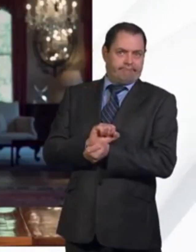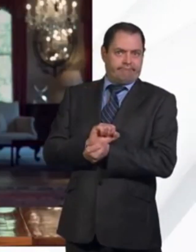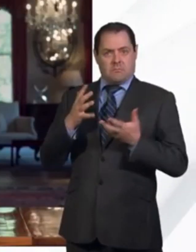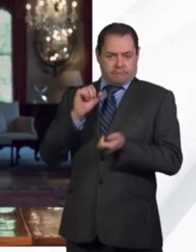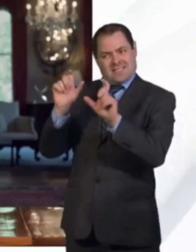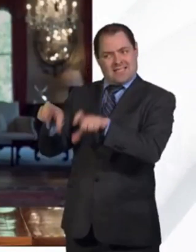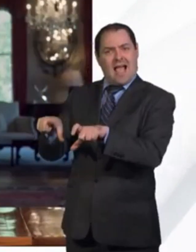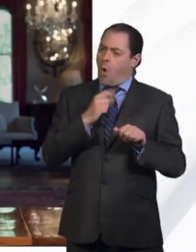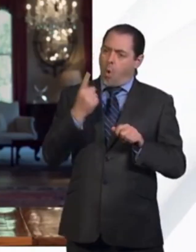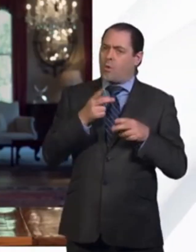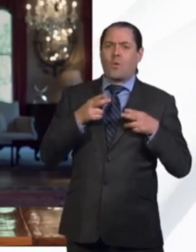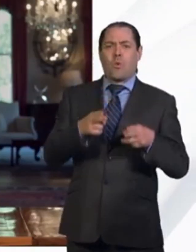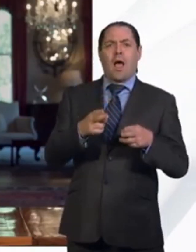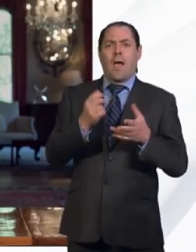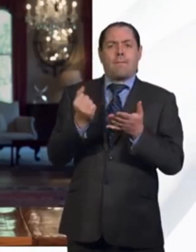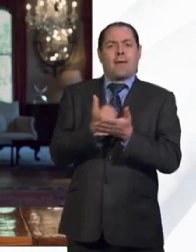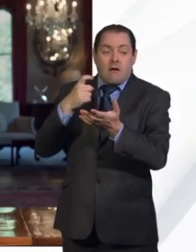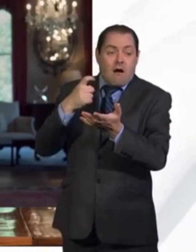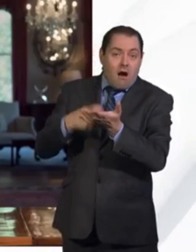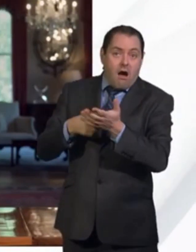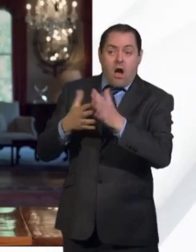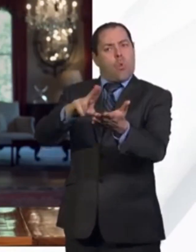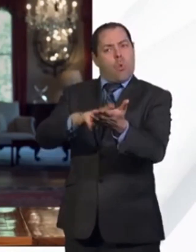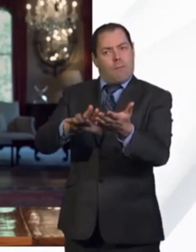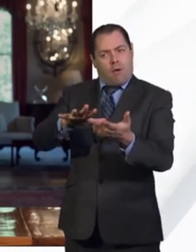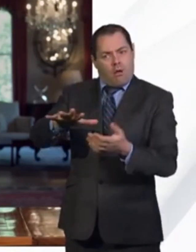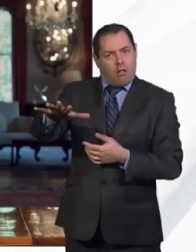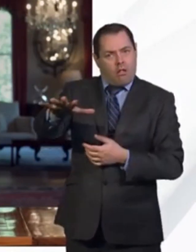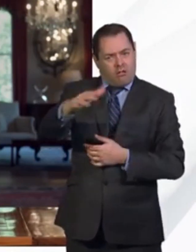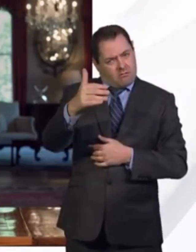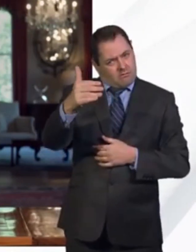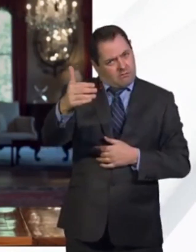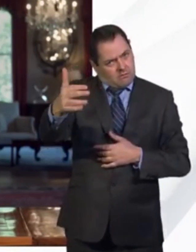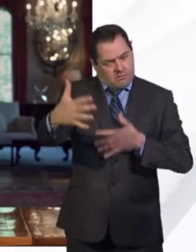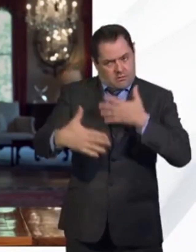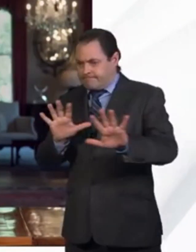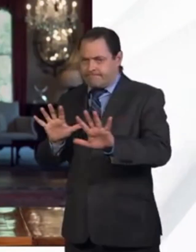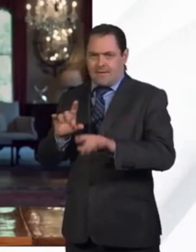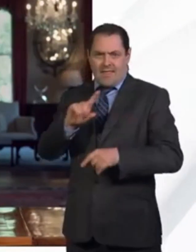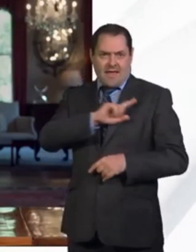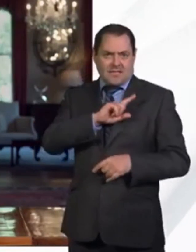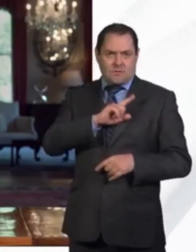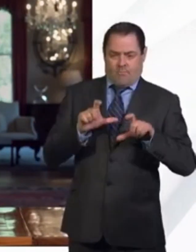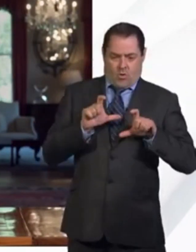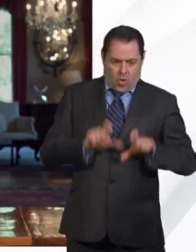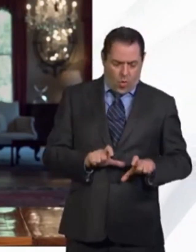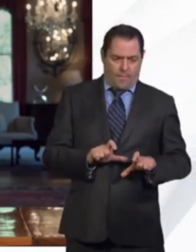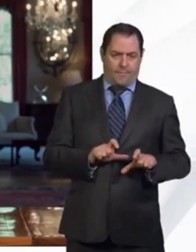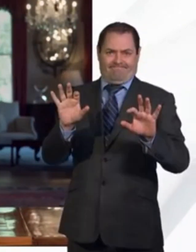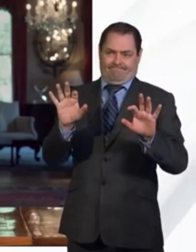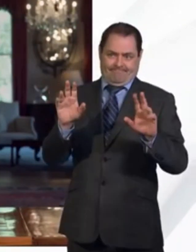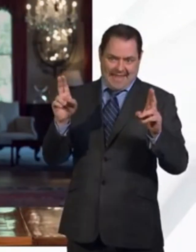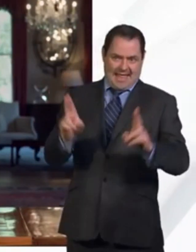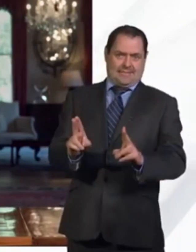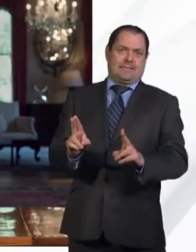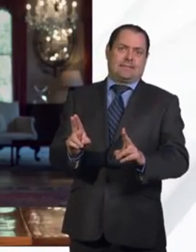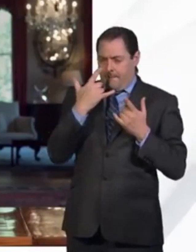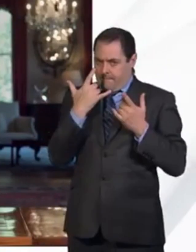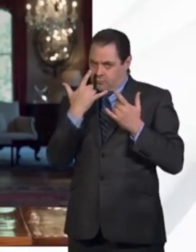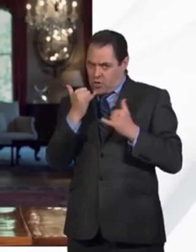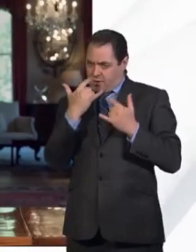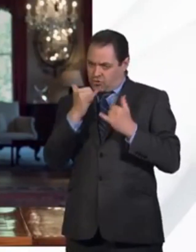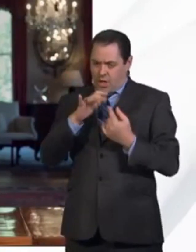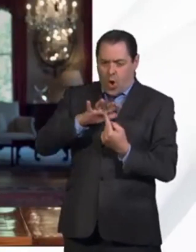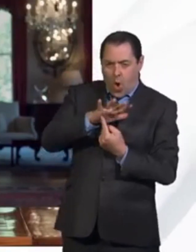you have shown you are the most vicious threat to this country, and when I look at what you've done already, thanks to you, the death rate is a catastrophe.